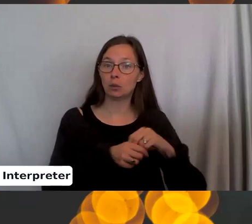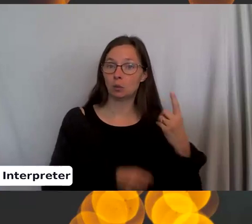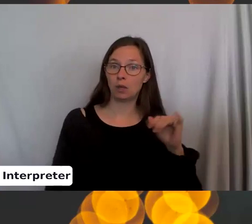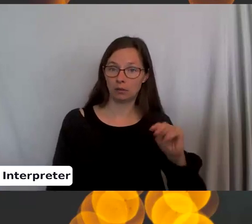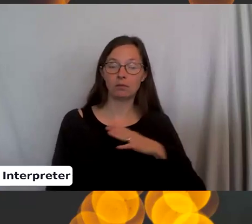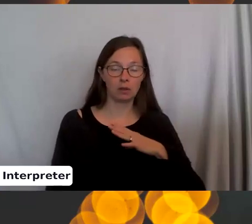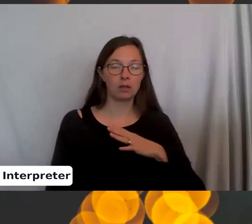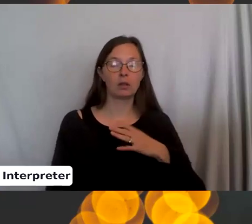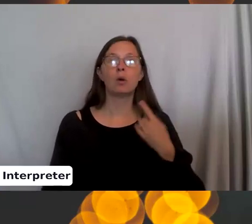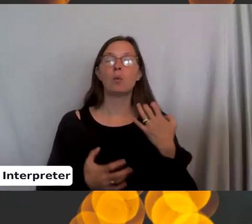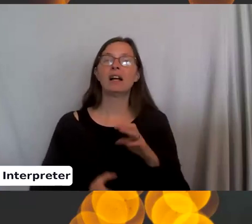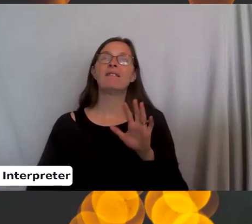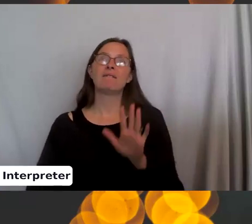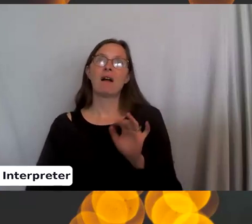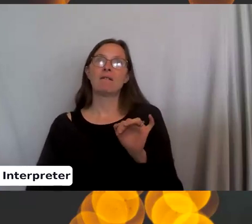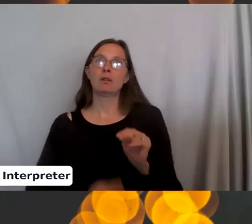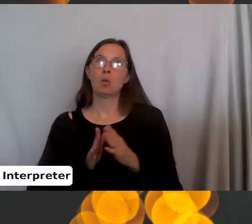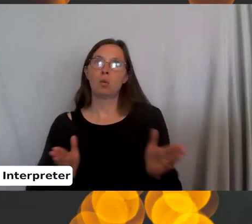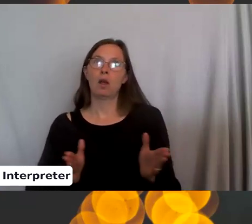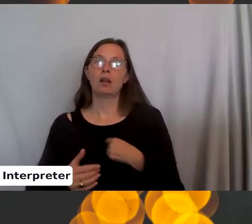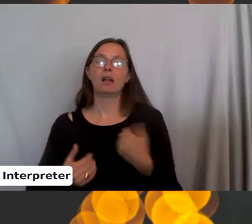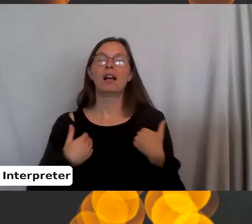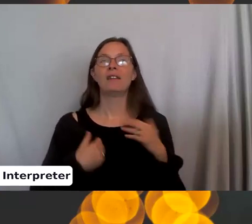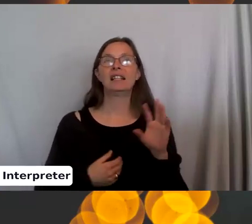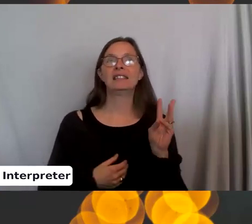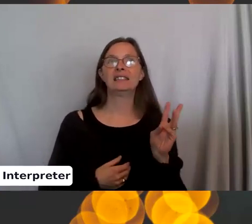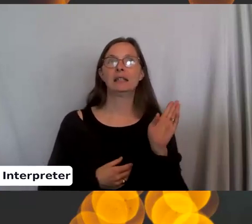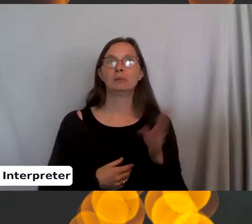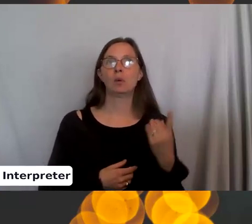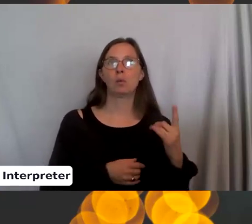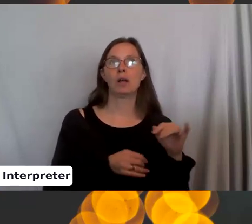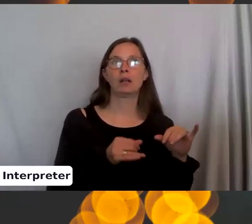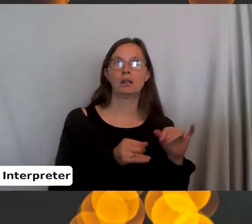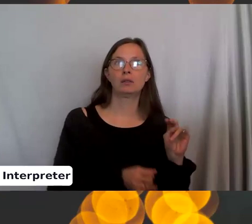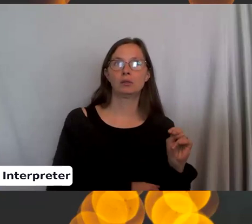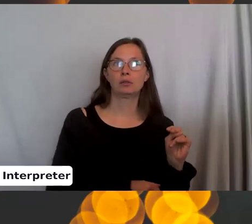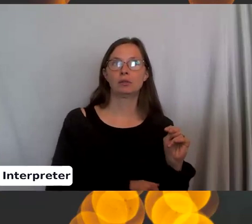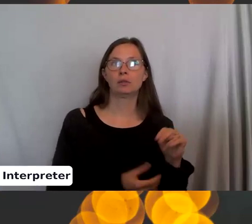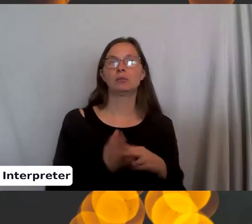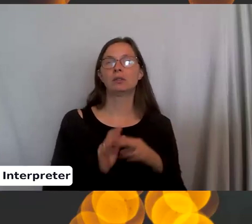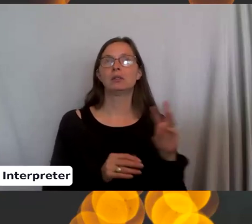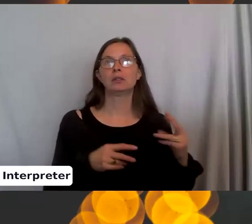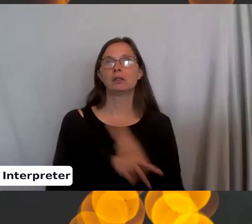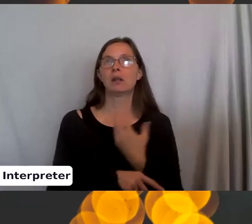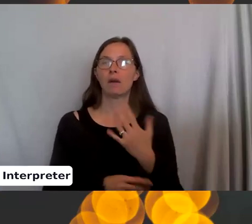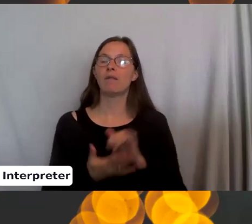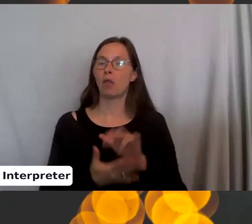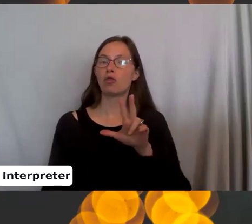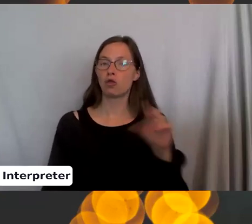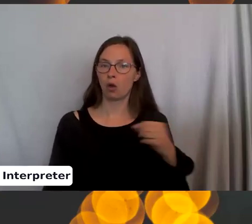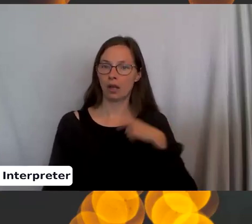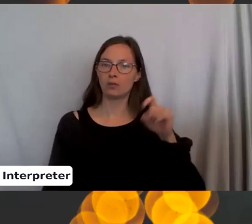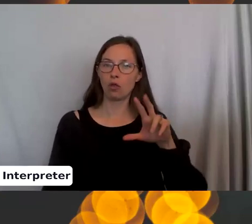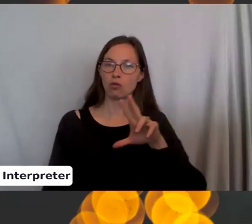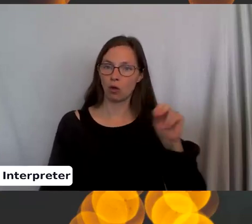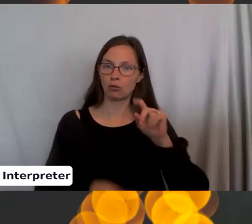inches, six stitches in one inch and I want it to be five. So six times five is 30. I'll need 30 stitches. And I